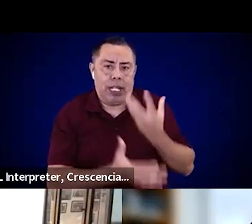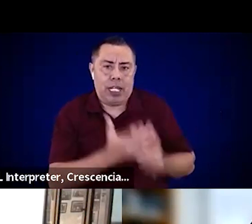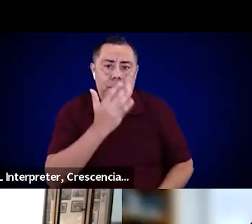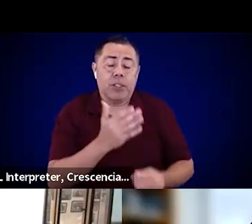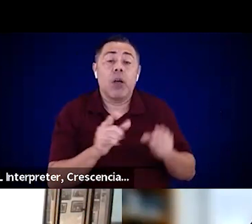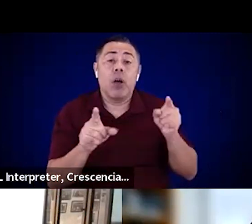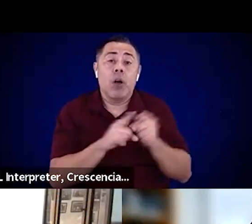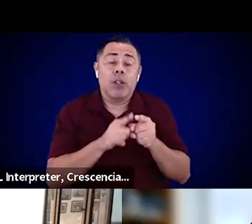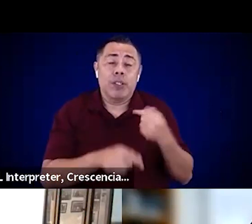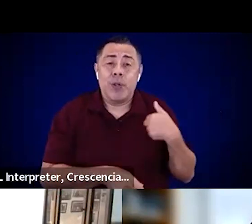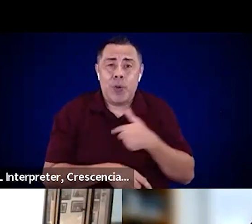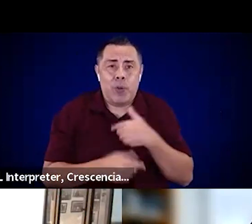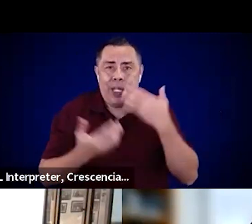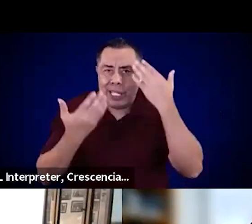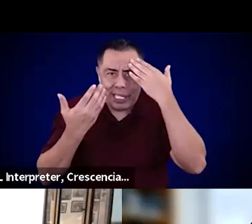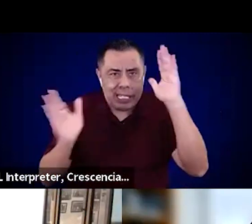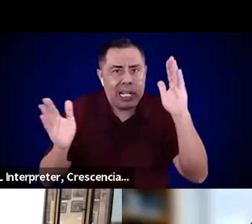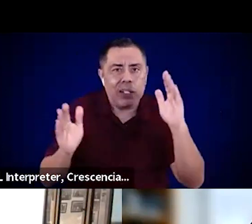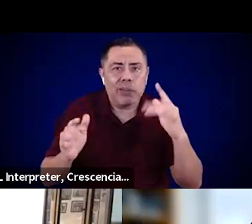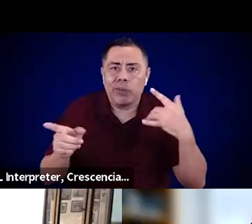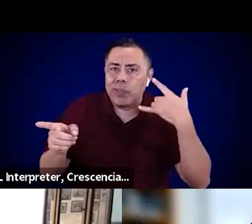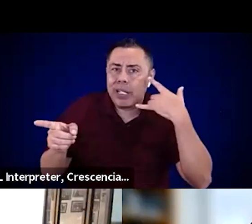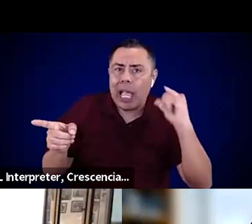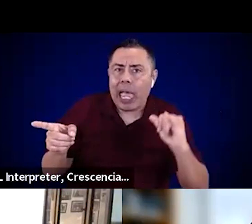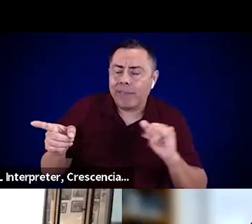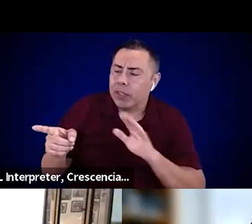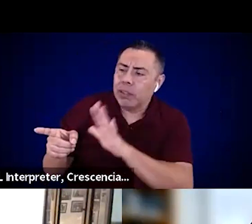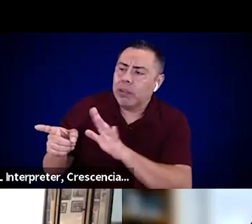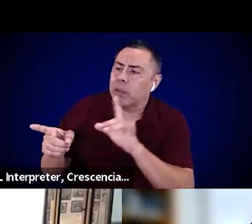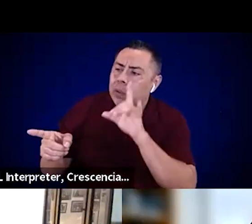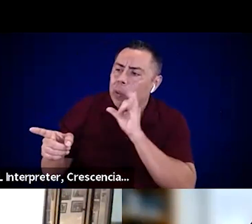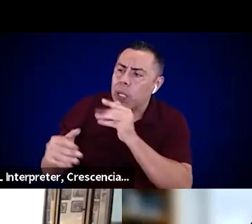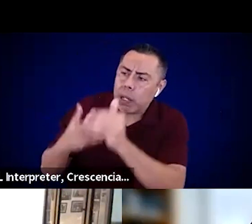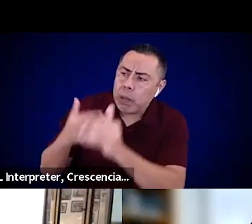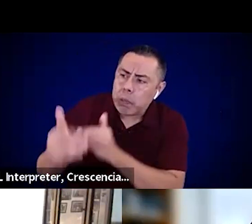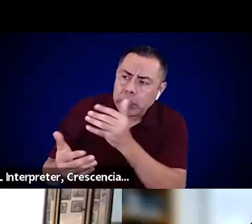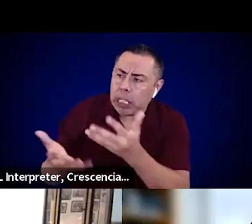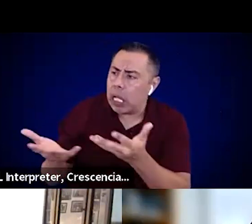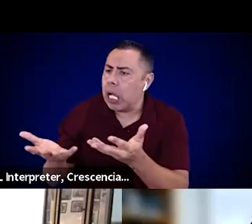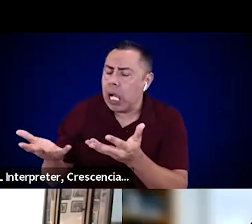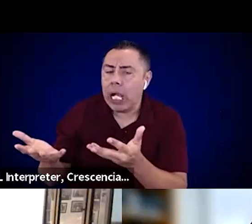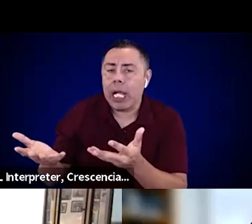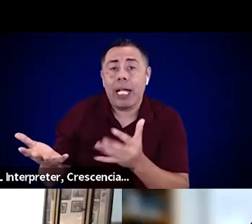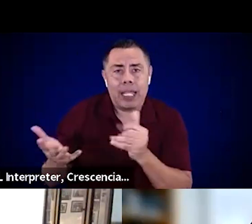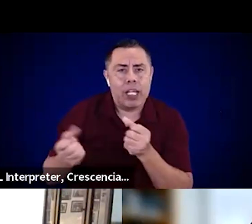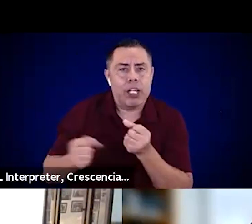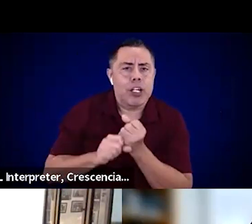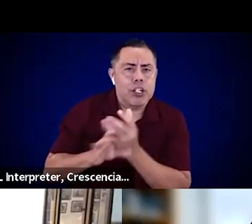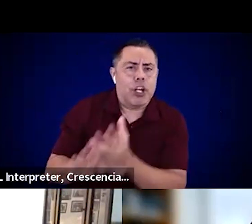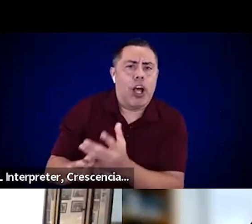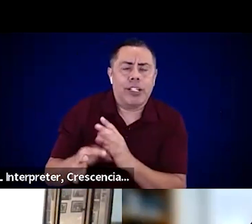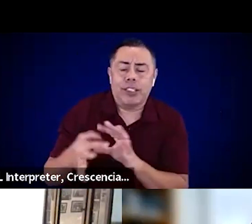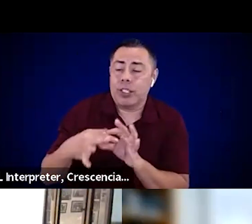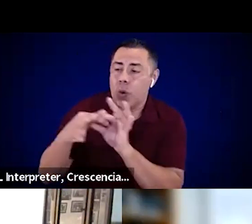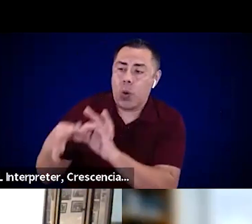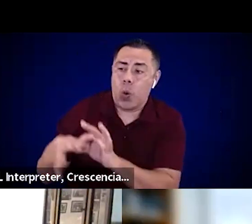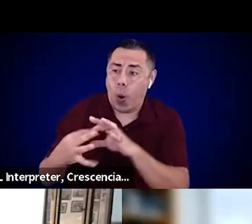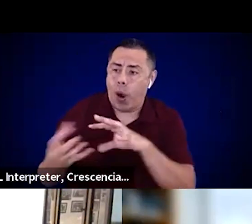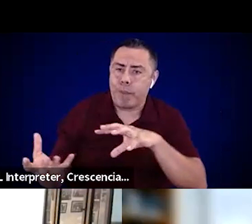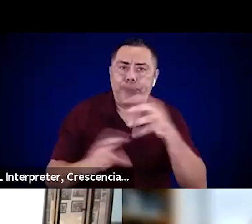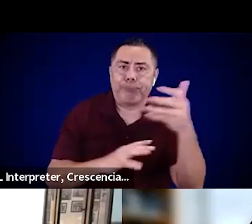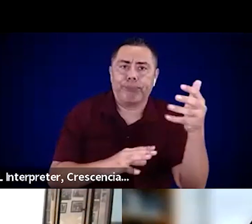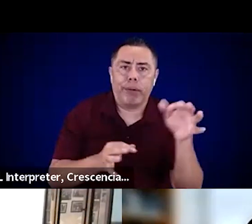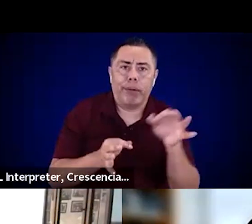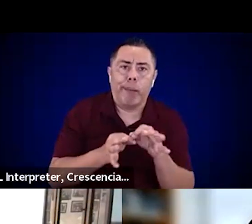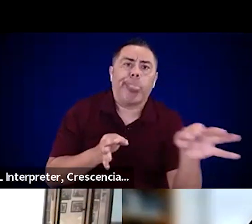as well as we probably should have in that cause, you know, some coordination challenges and delays and services. You know,